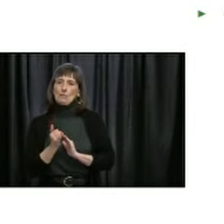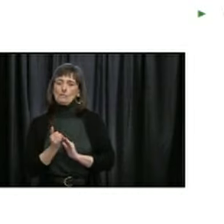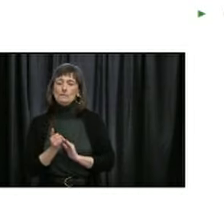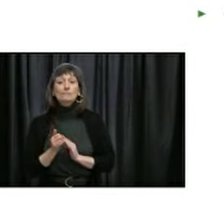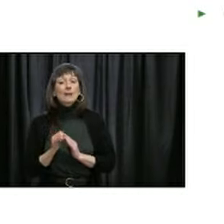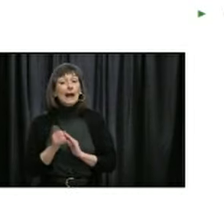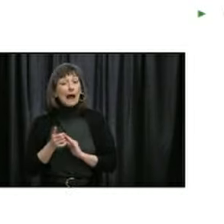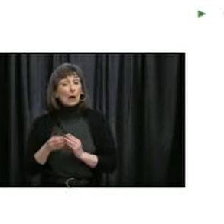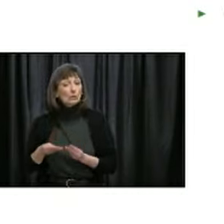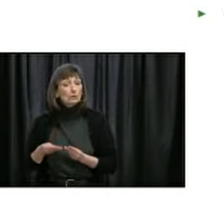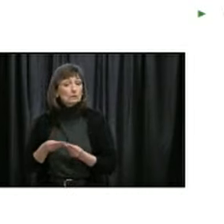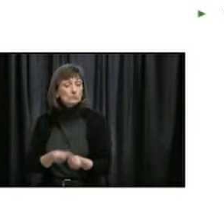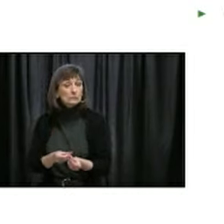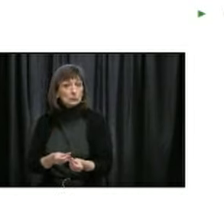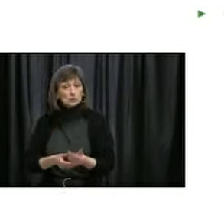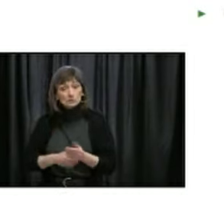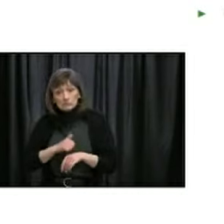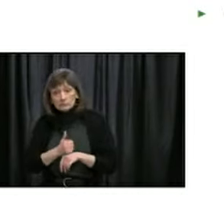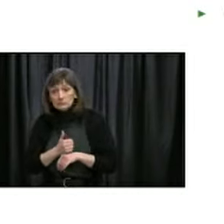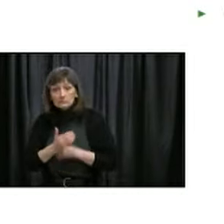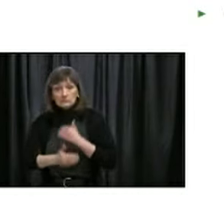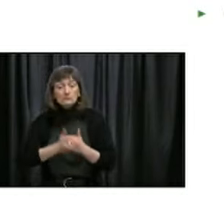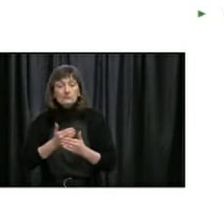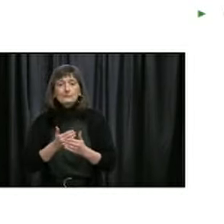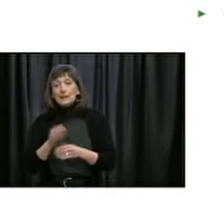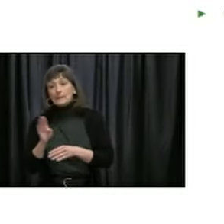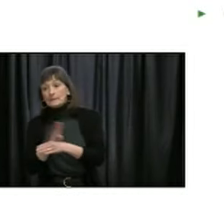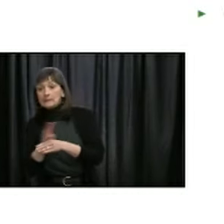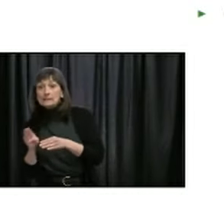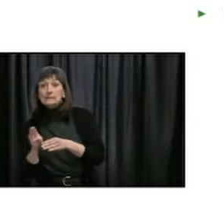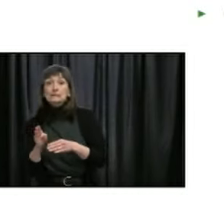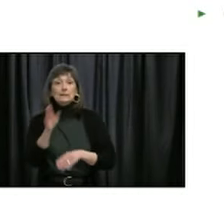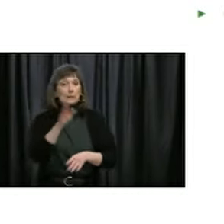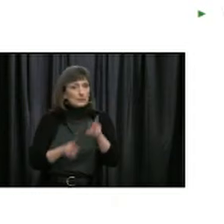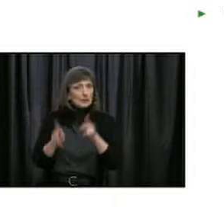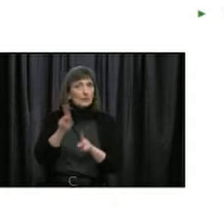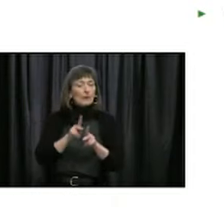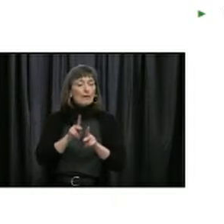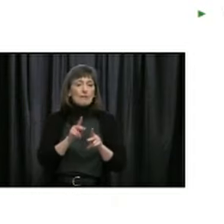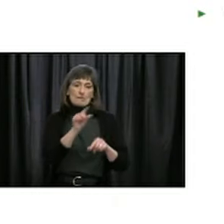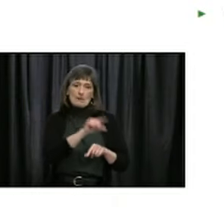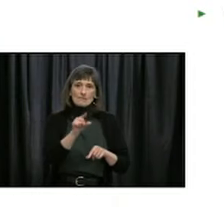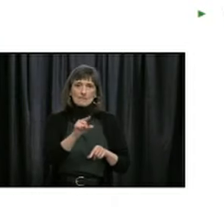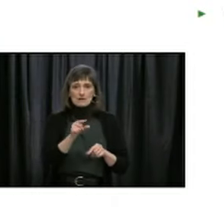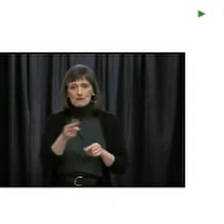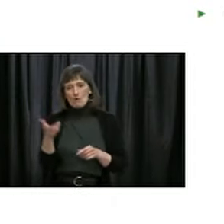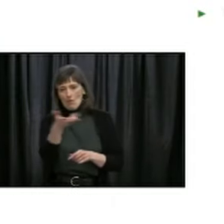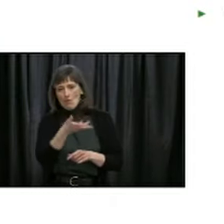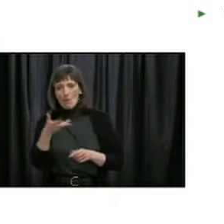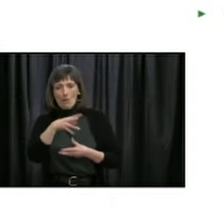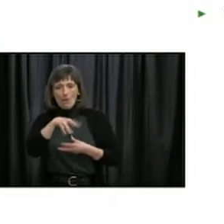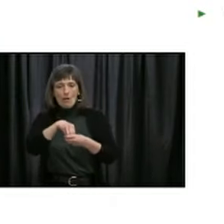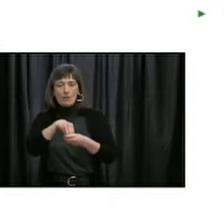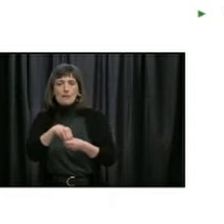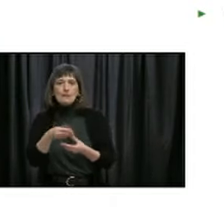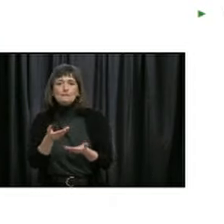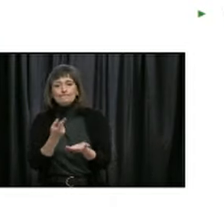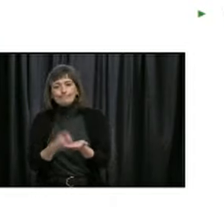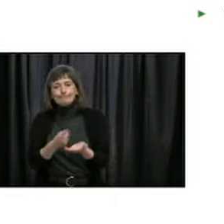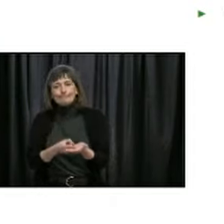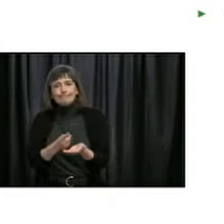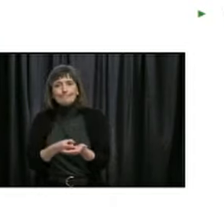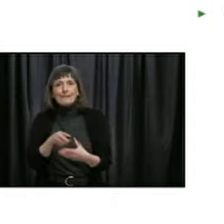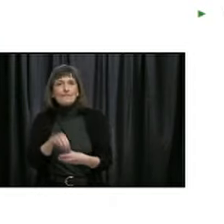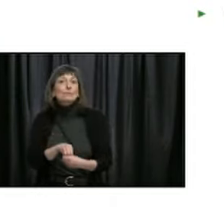effectively will not only require businesses, the public sector, and the general public to be fully engaged in the process, but to be supported in